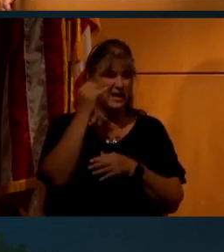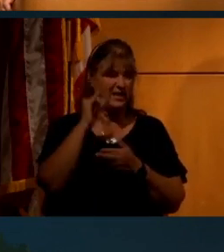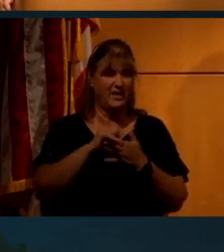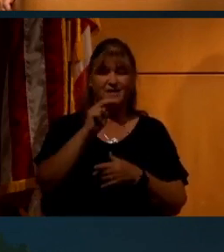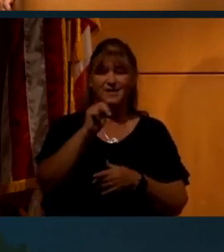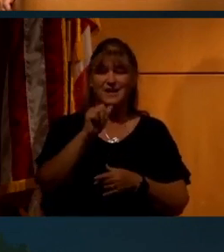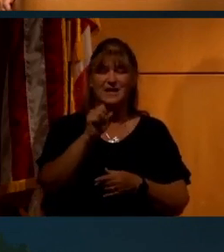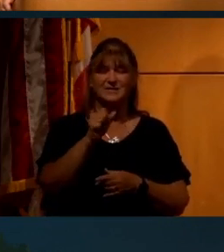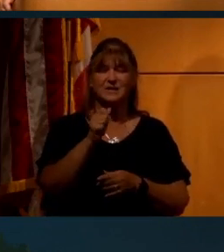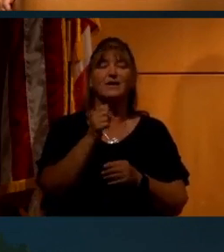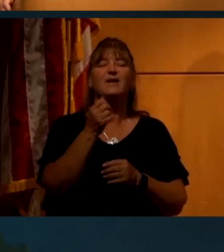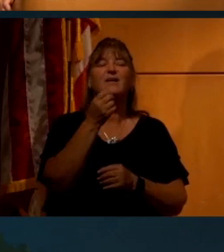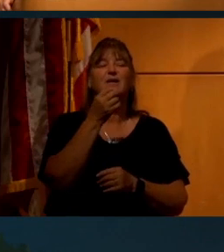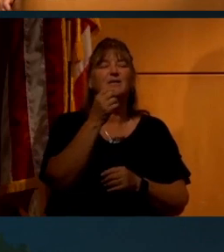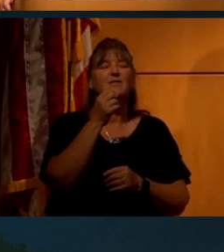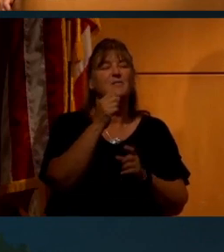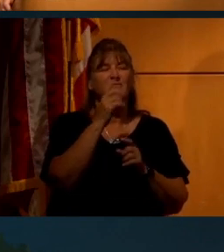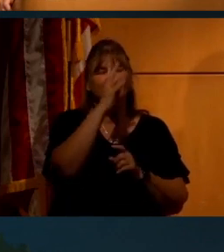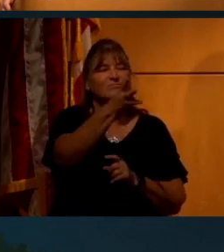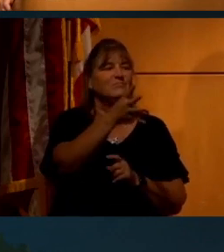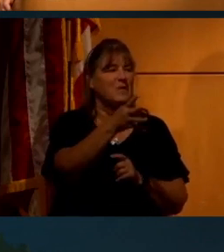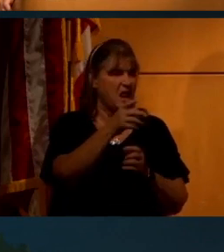that NASA faked the Apollo missions.